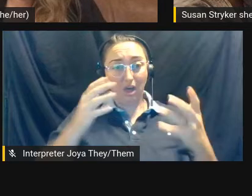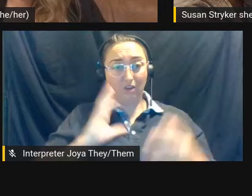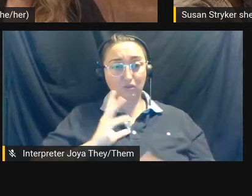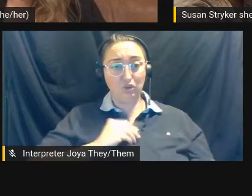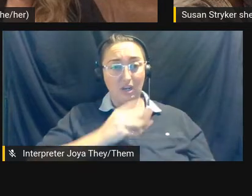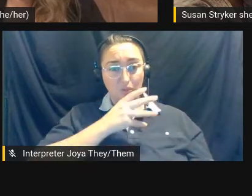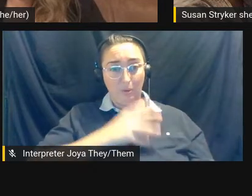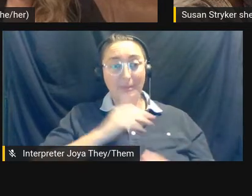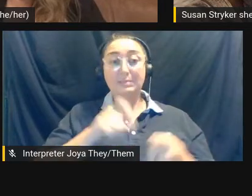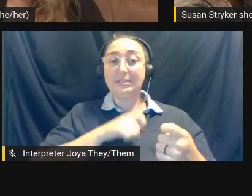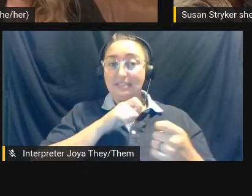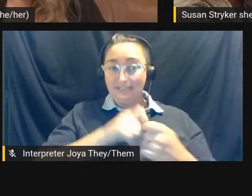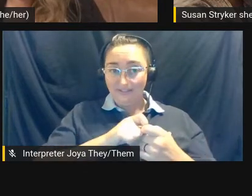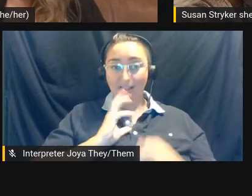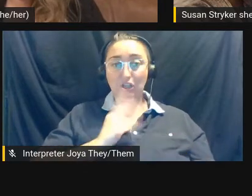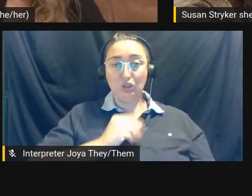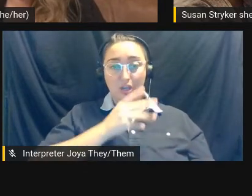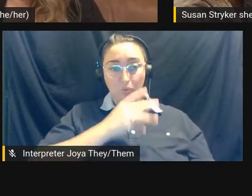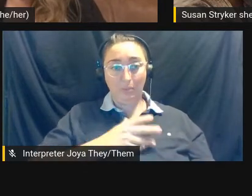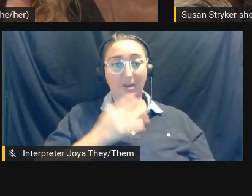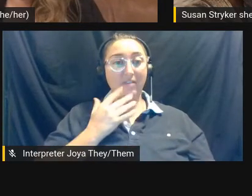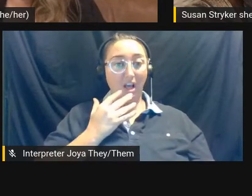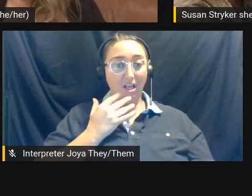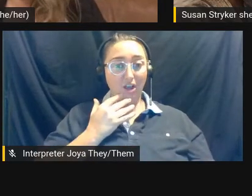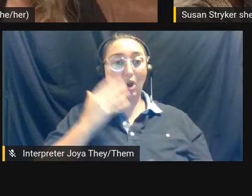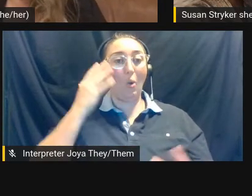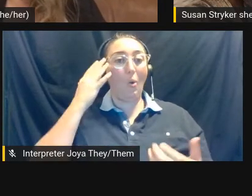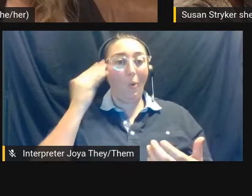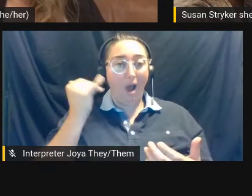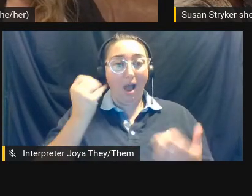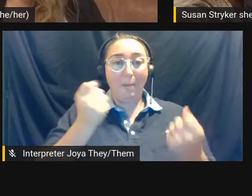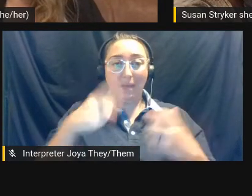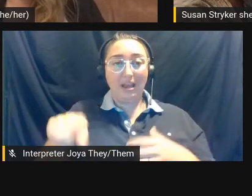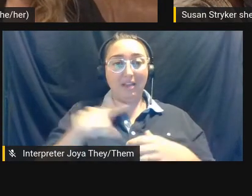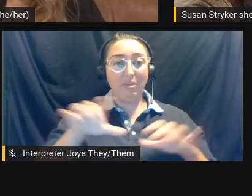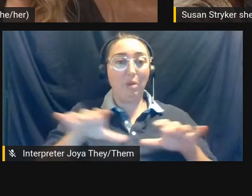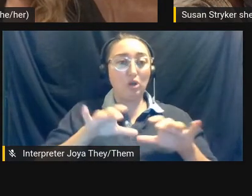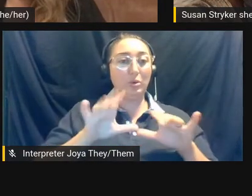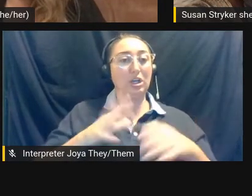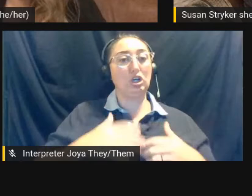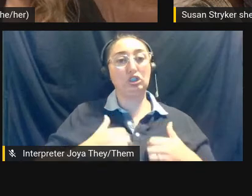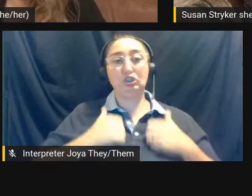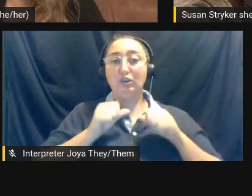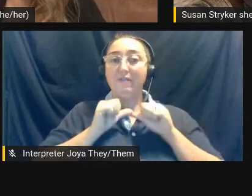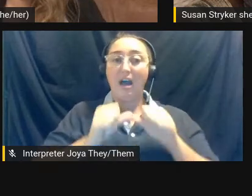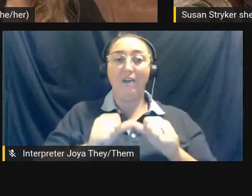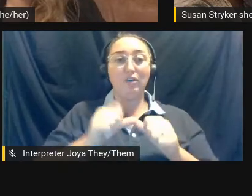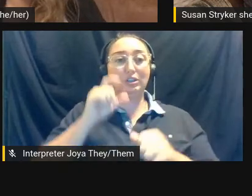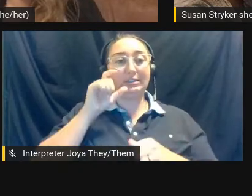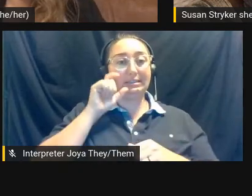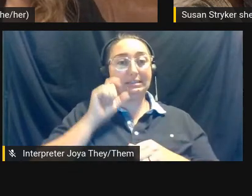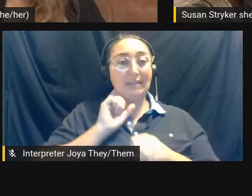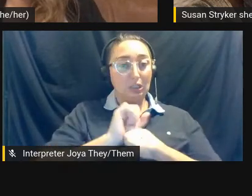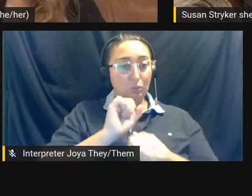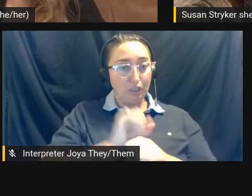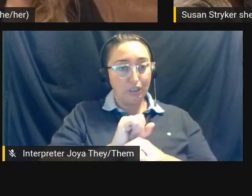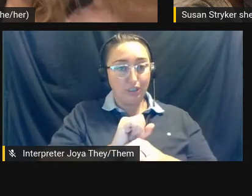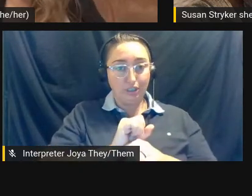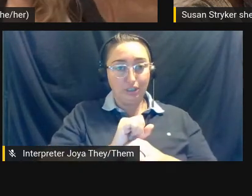particularly trans women of color, um, might be doing survival sex work, um, let alone